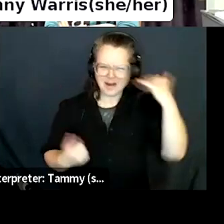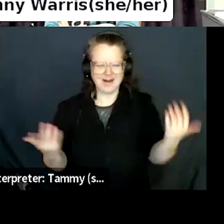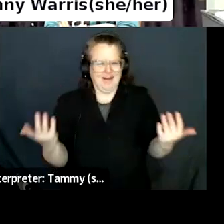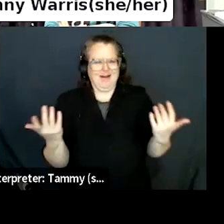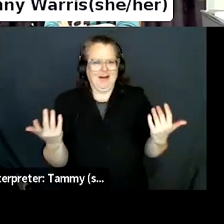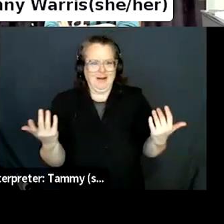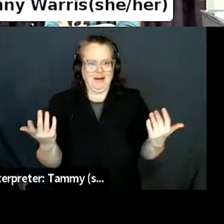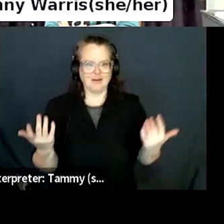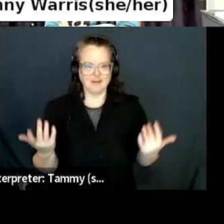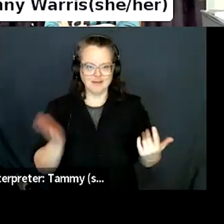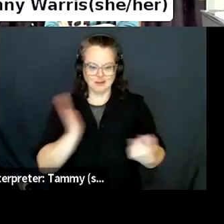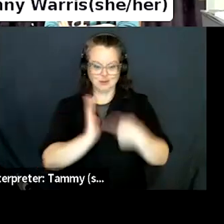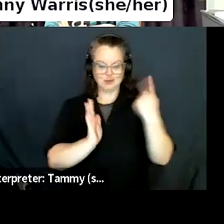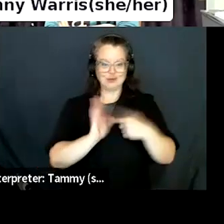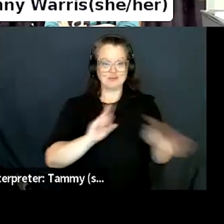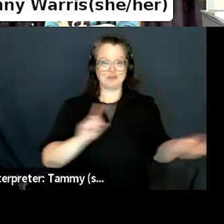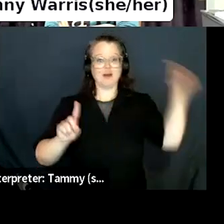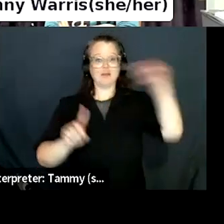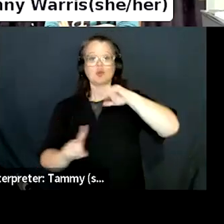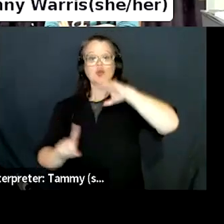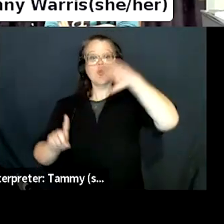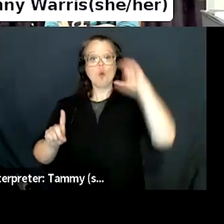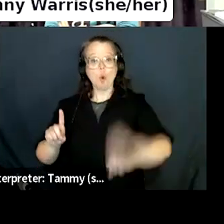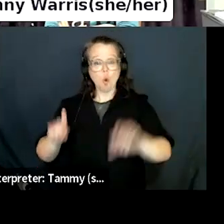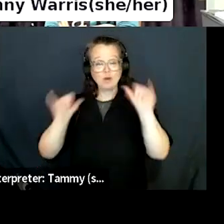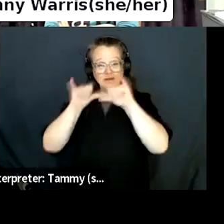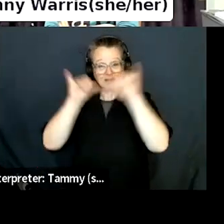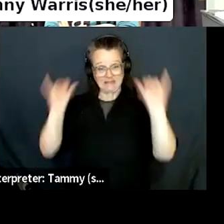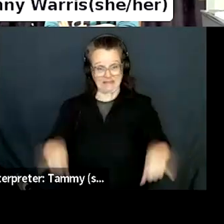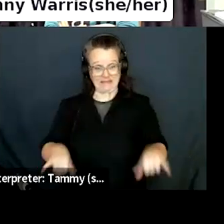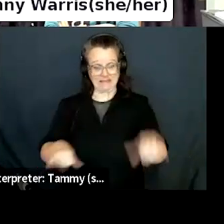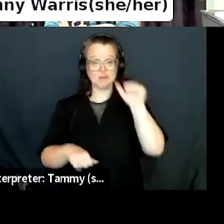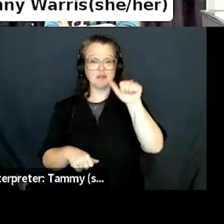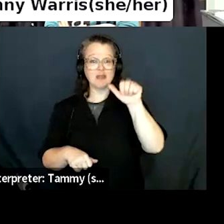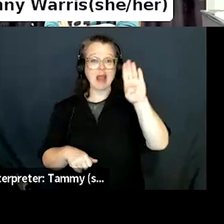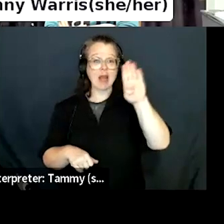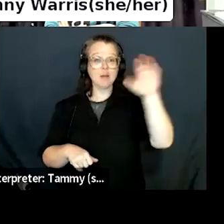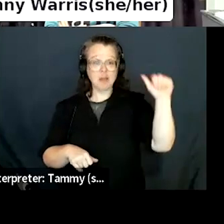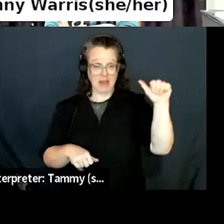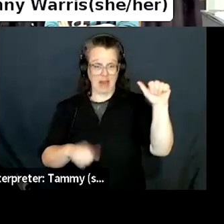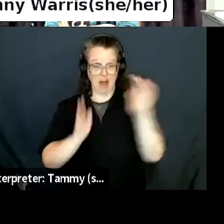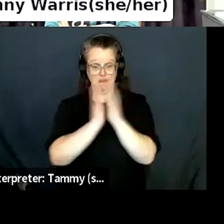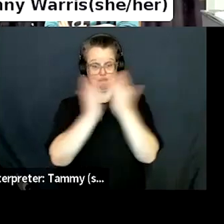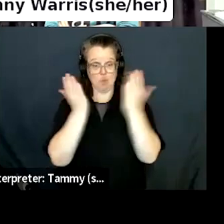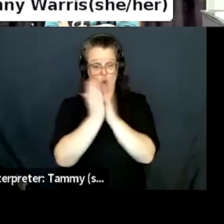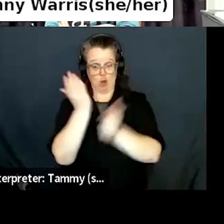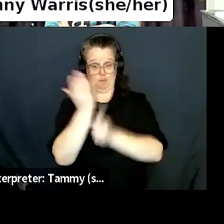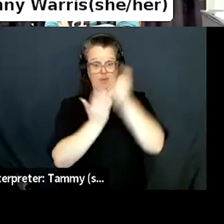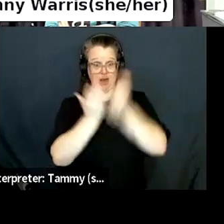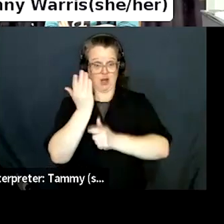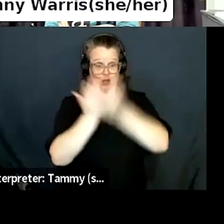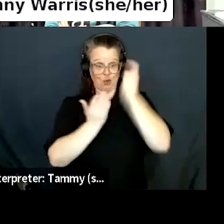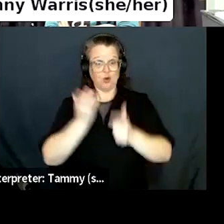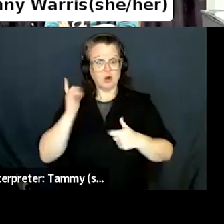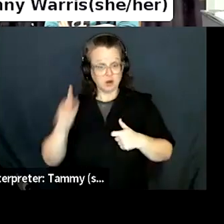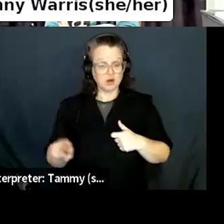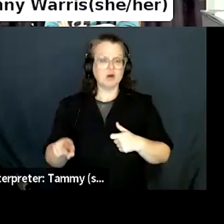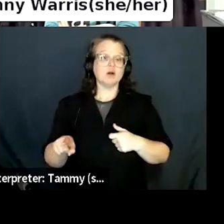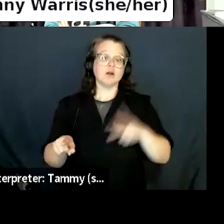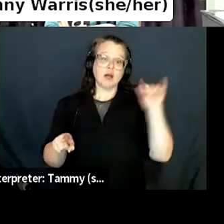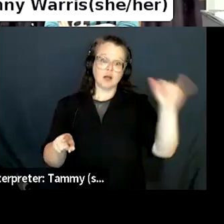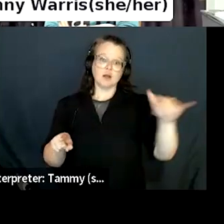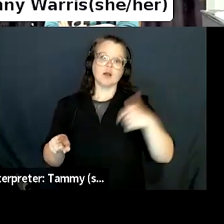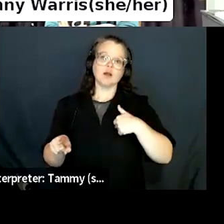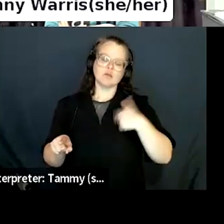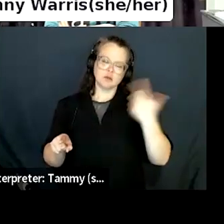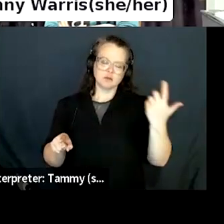ABA bookselling manual because yeah, it was print and it was massive, but everything was there. And there's just, there's no reason why